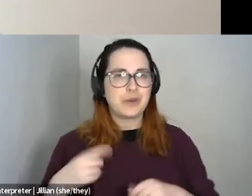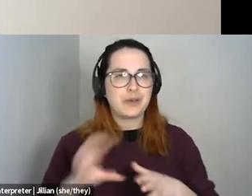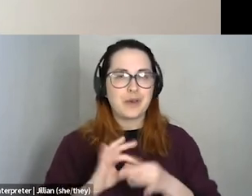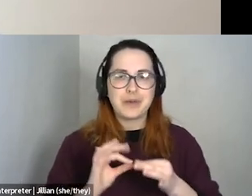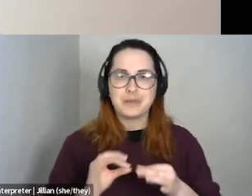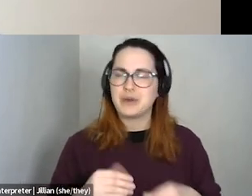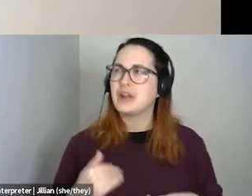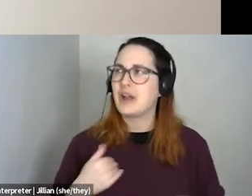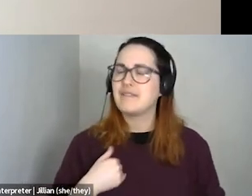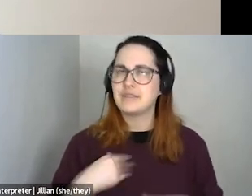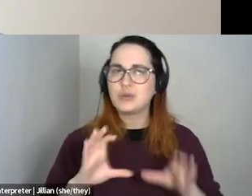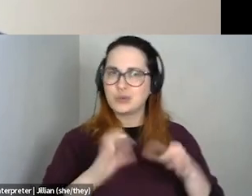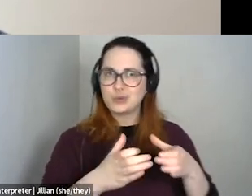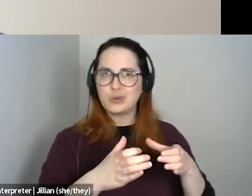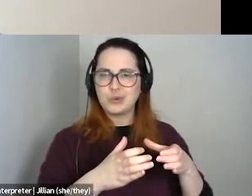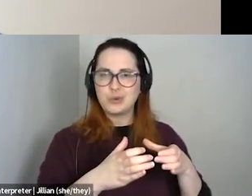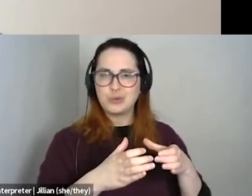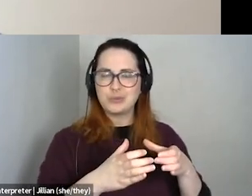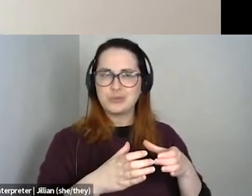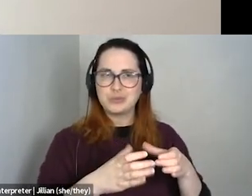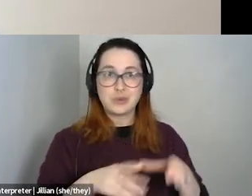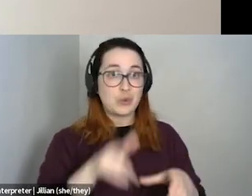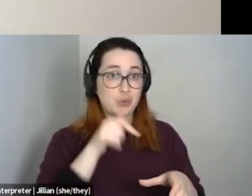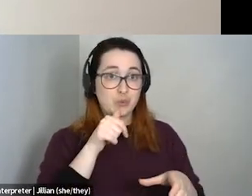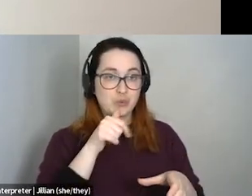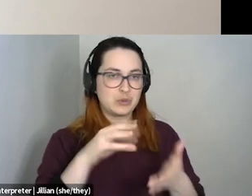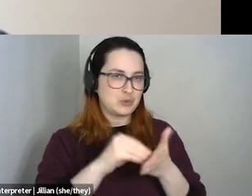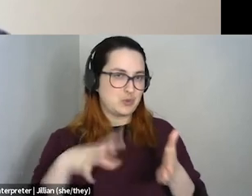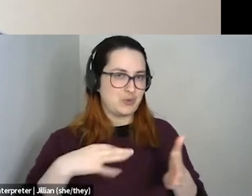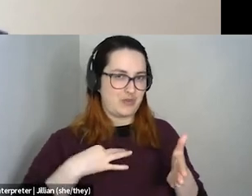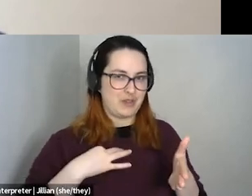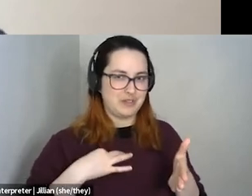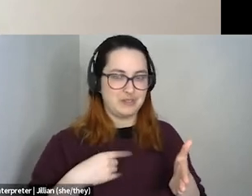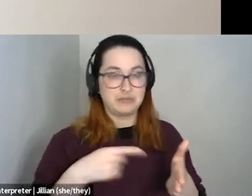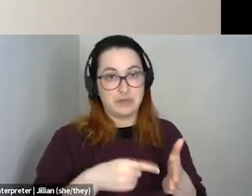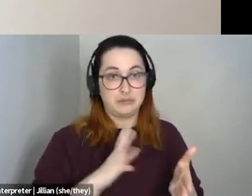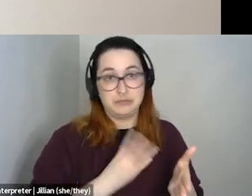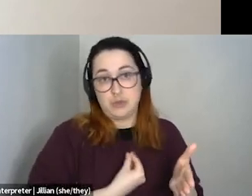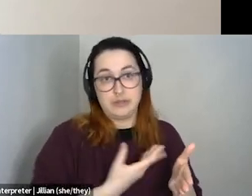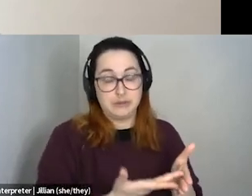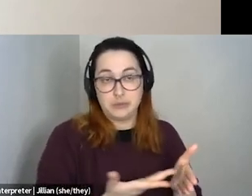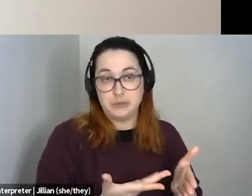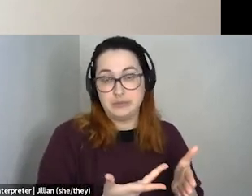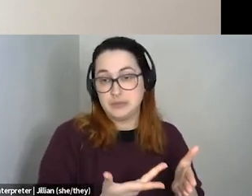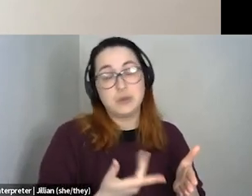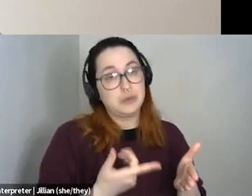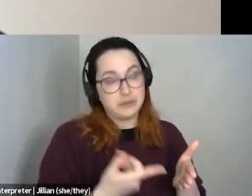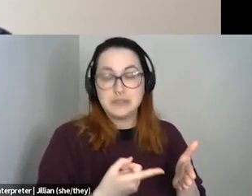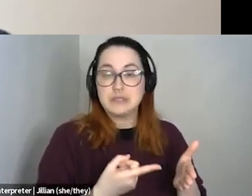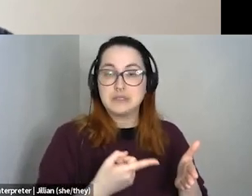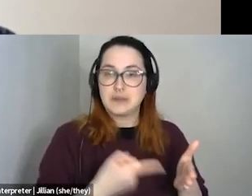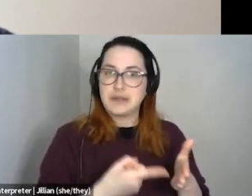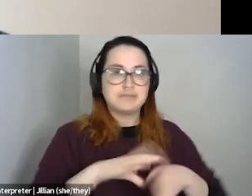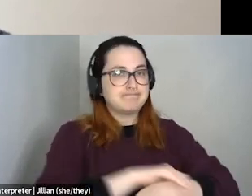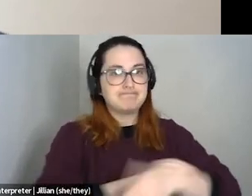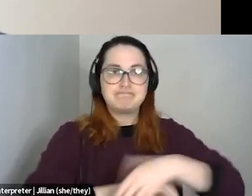like amazing student volunteers, uh, who just sort of, well, they're trans, so they have obviously impetus to do so, but they took it upon